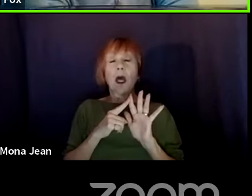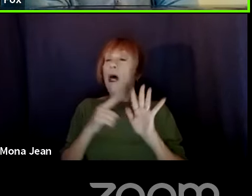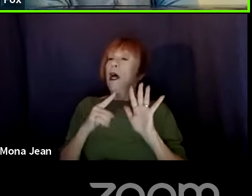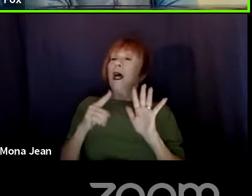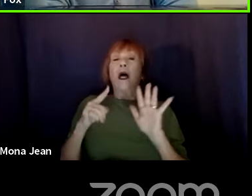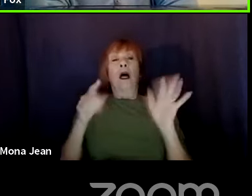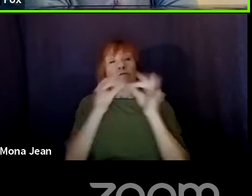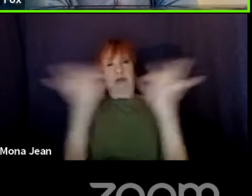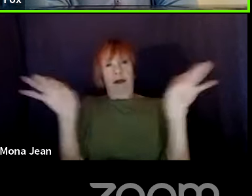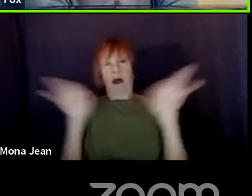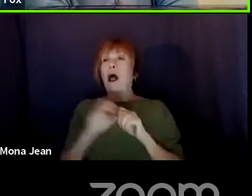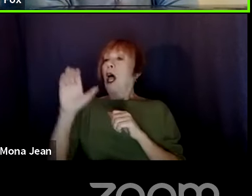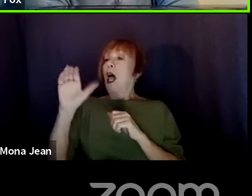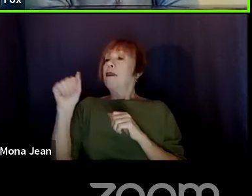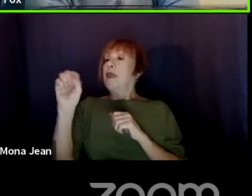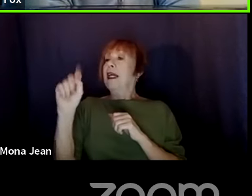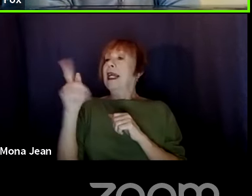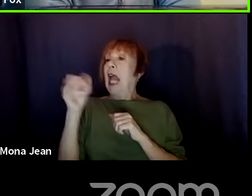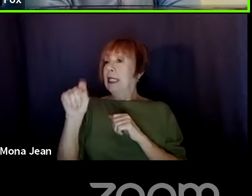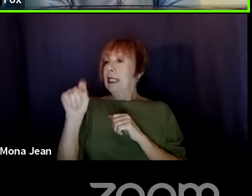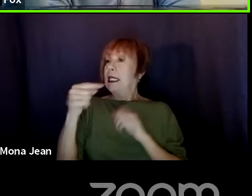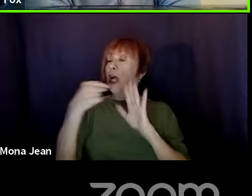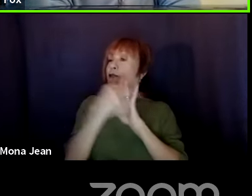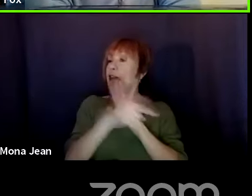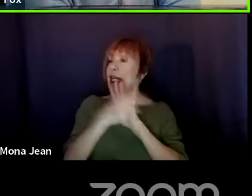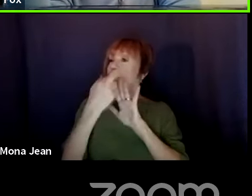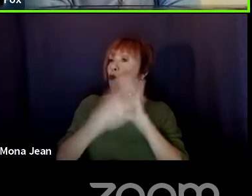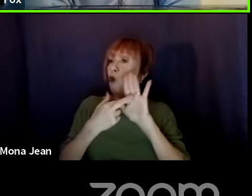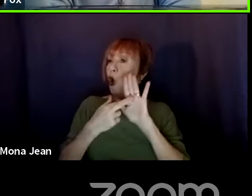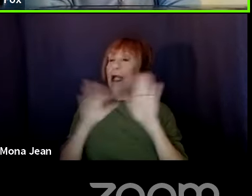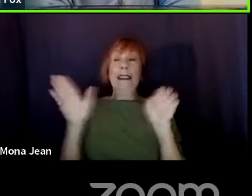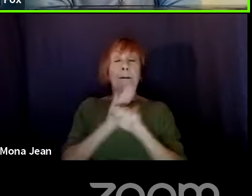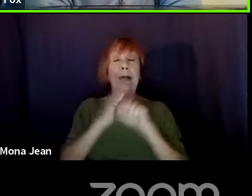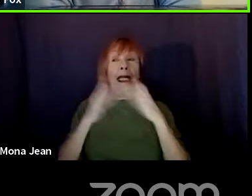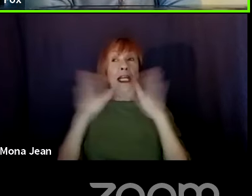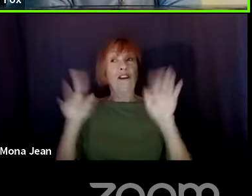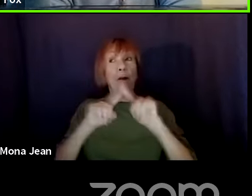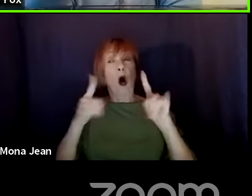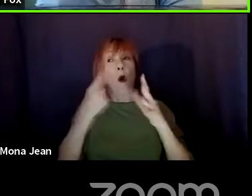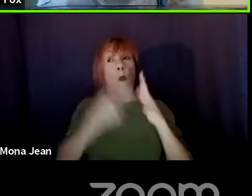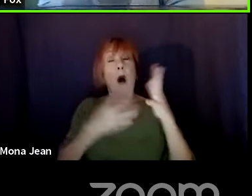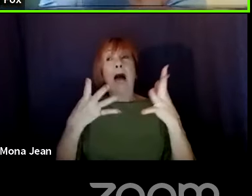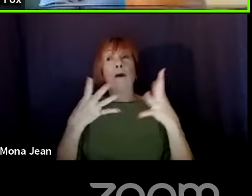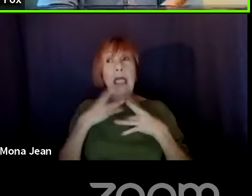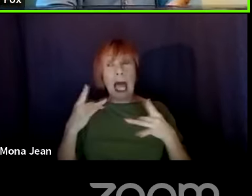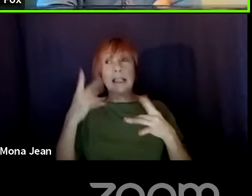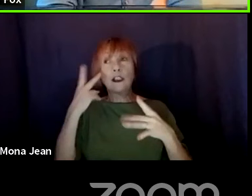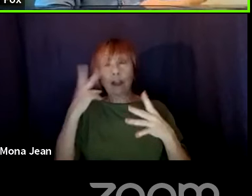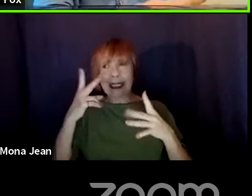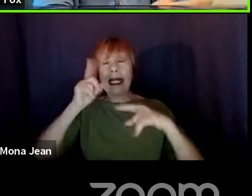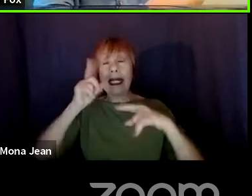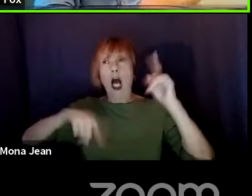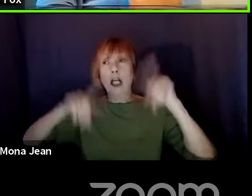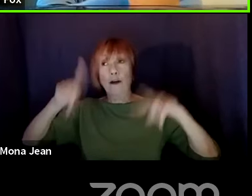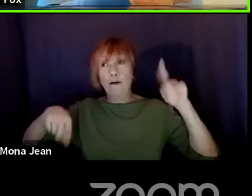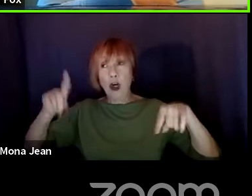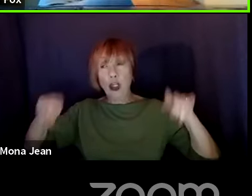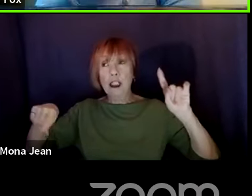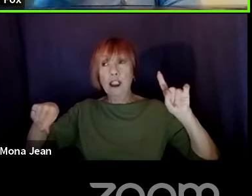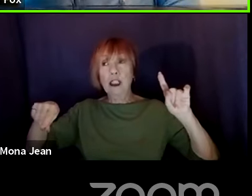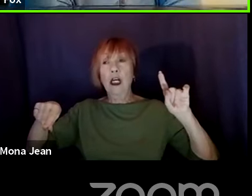roles is completely open. Um, but I, but I would like to see a diverse range of, um,